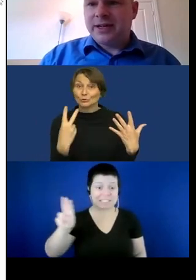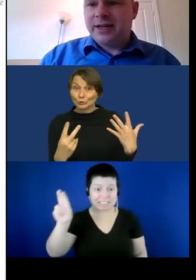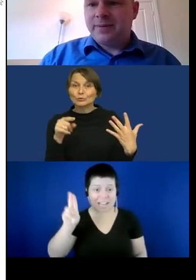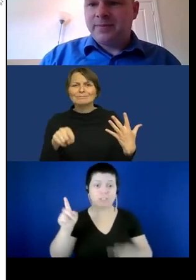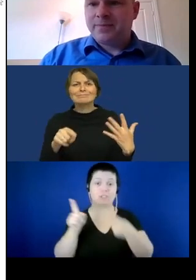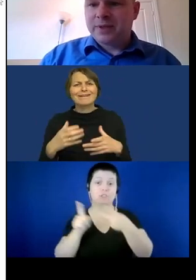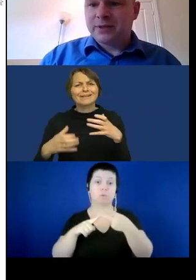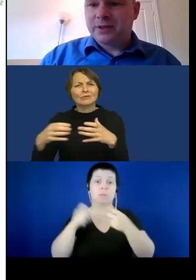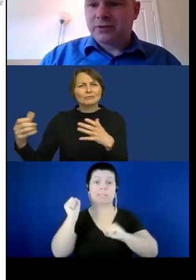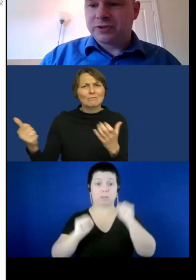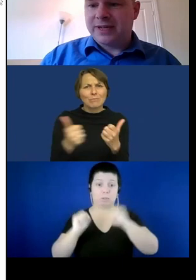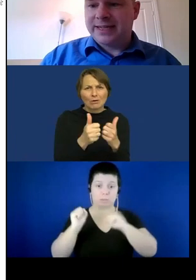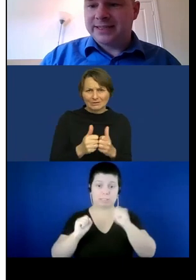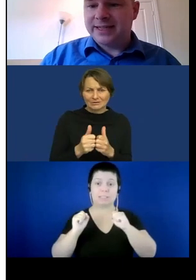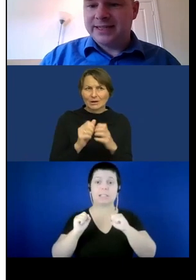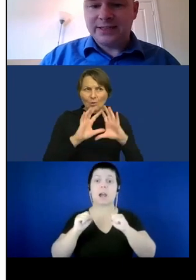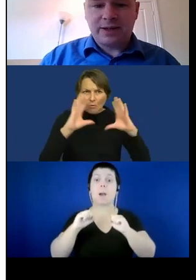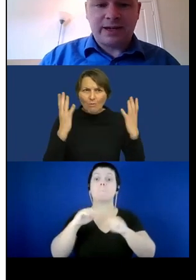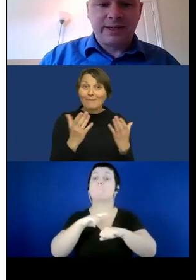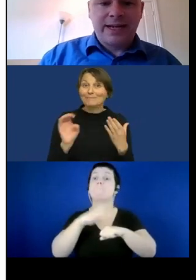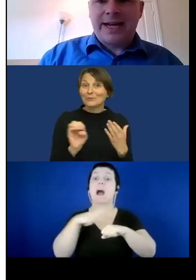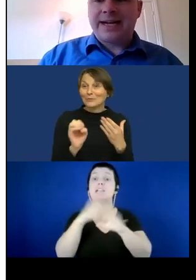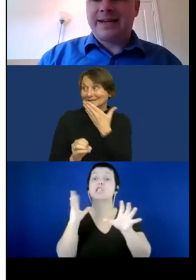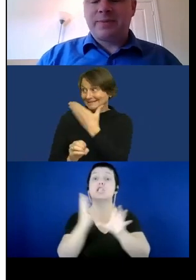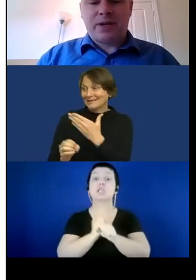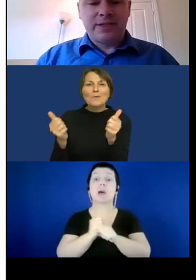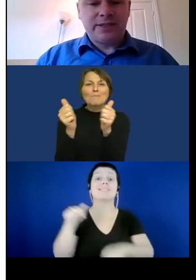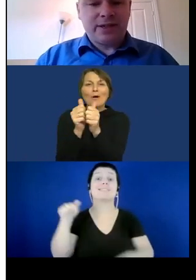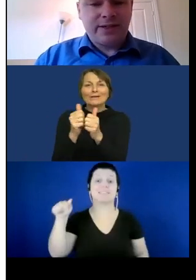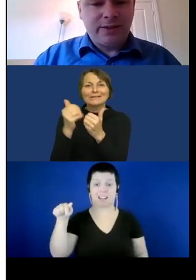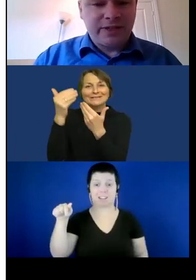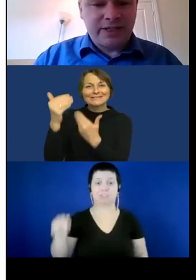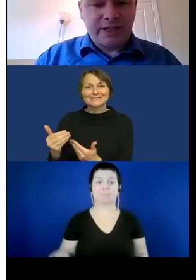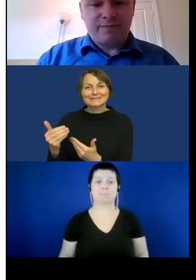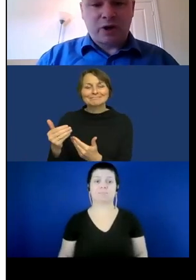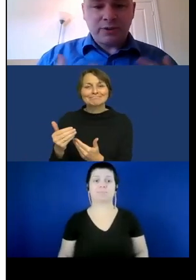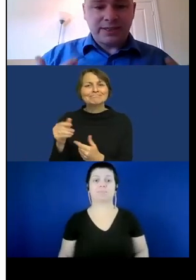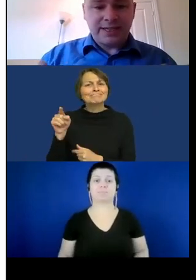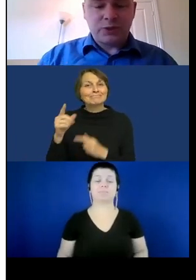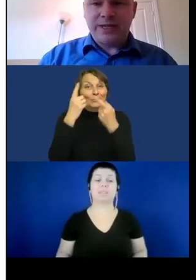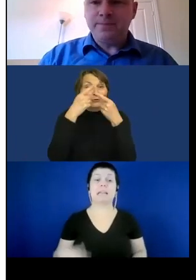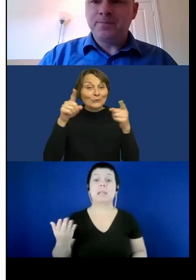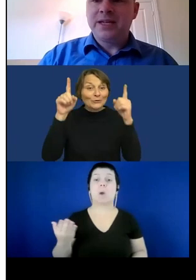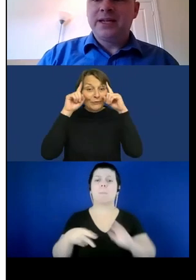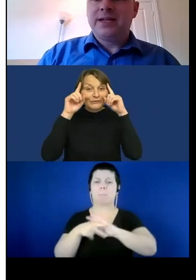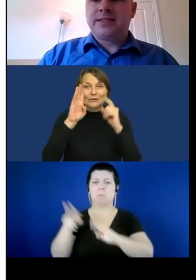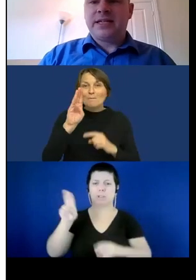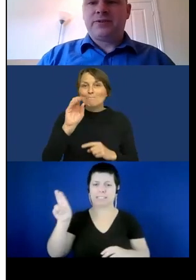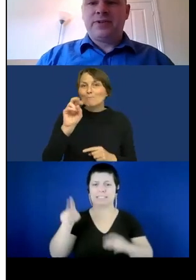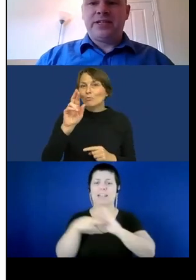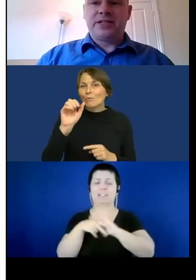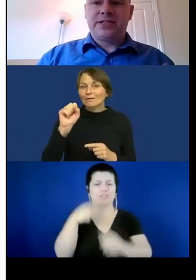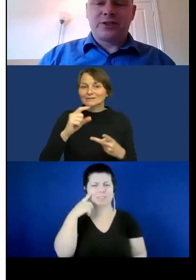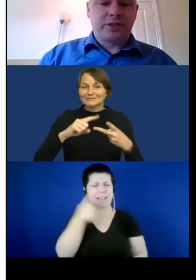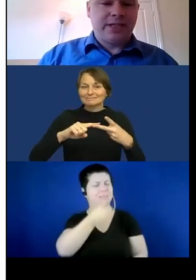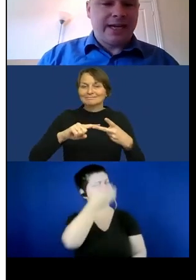across the right hand side here. So our academic partners are the University of Borås in Sweden, the Centre